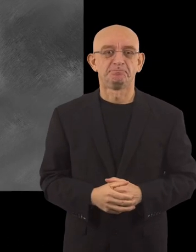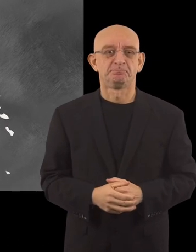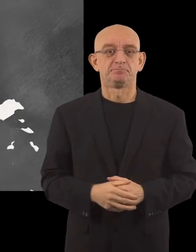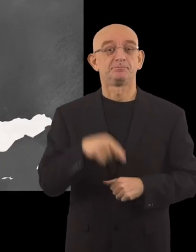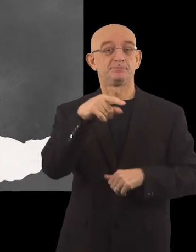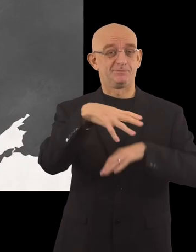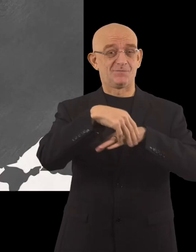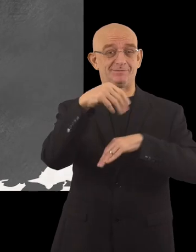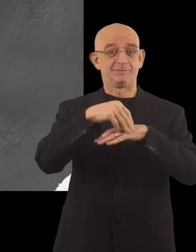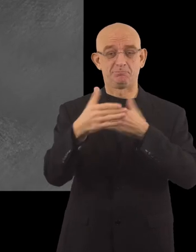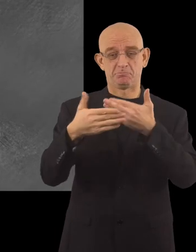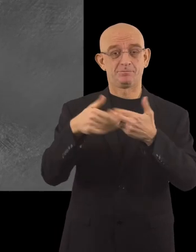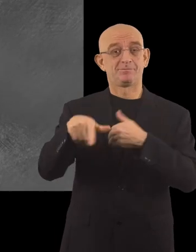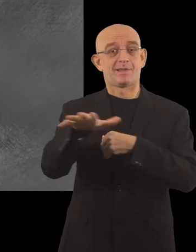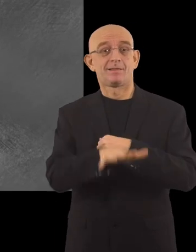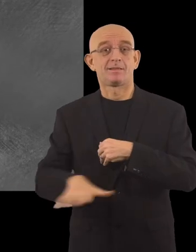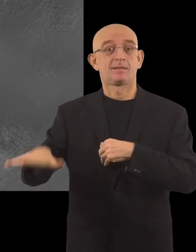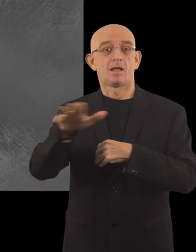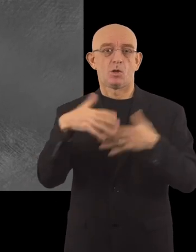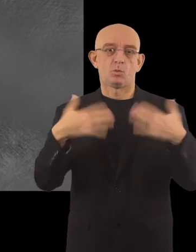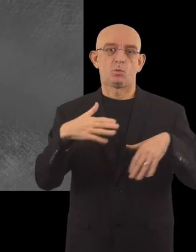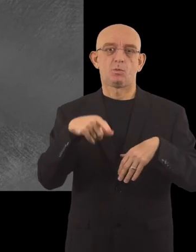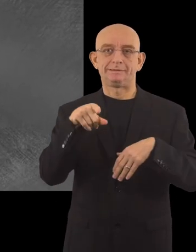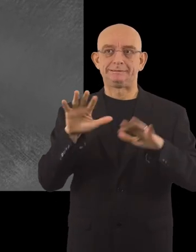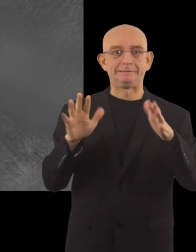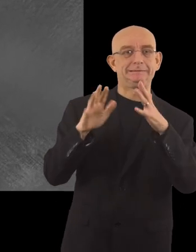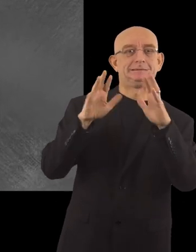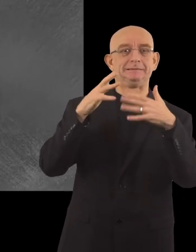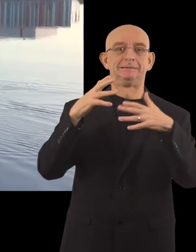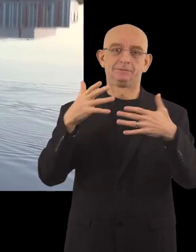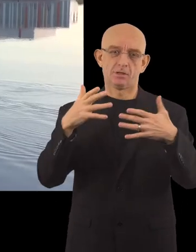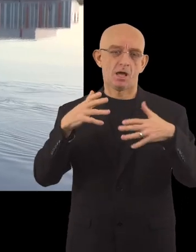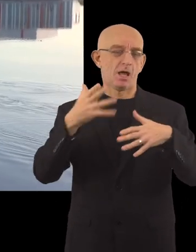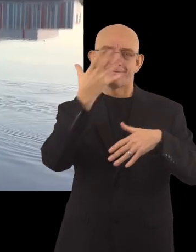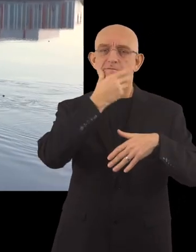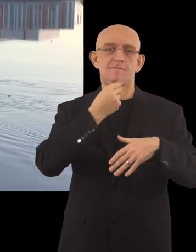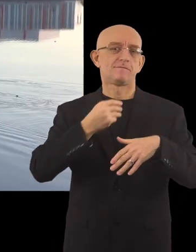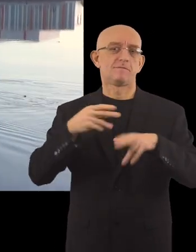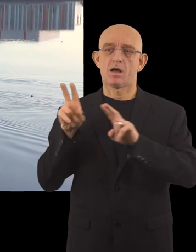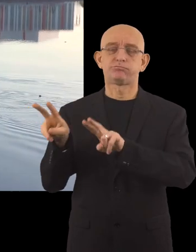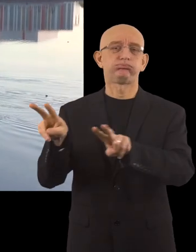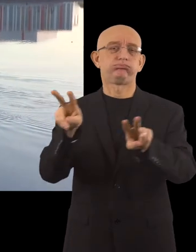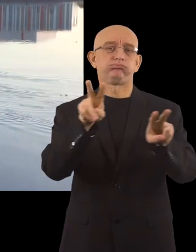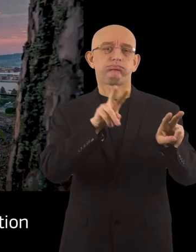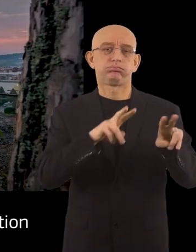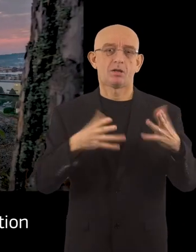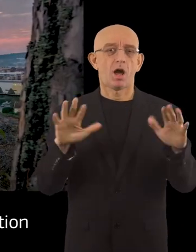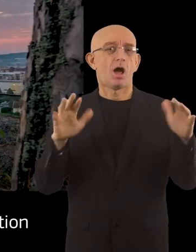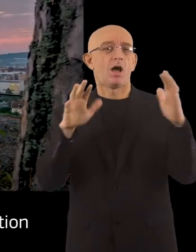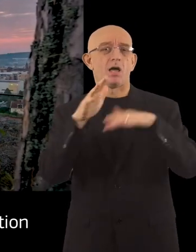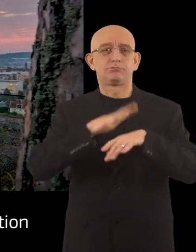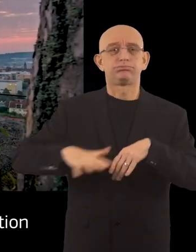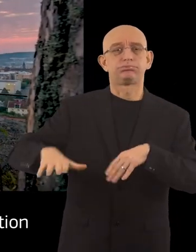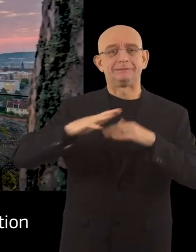Situated on the shore of a lake, Jönköping's geographical location make it a beautiful place to live. However,